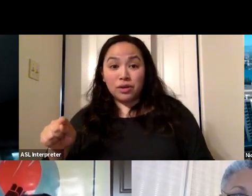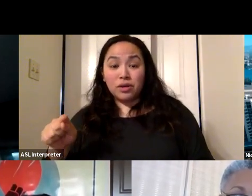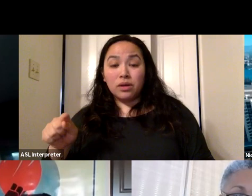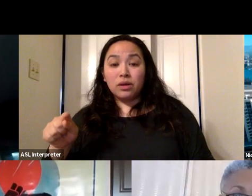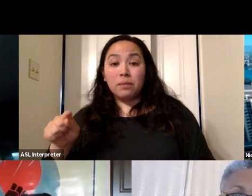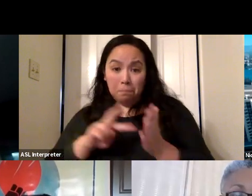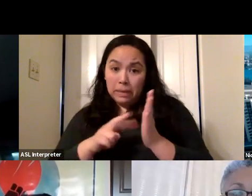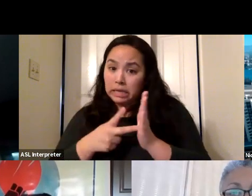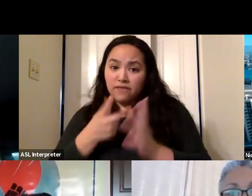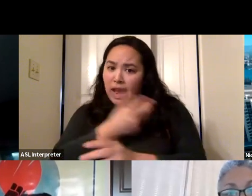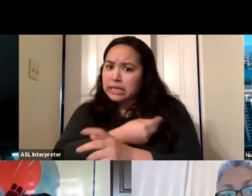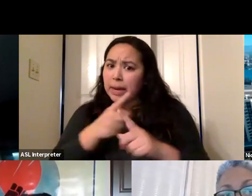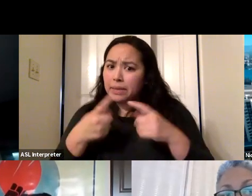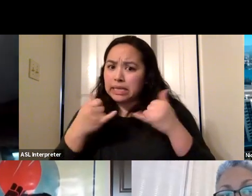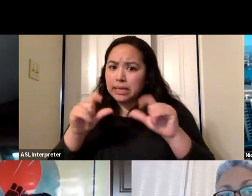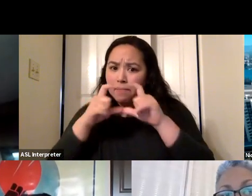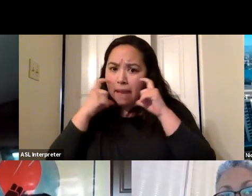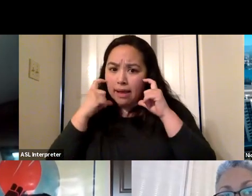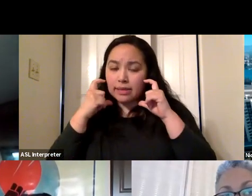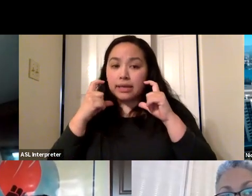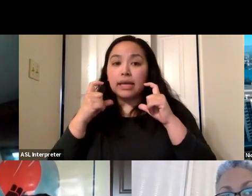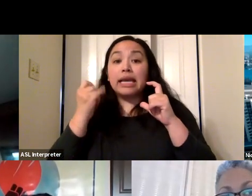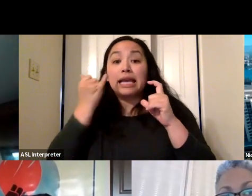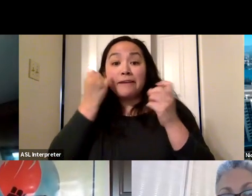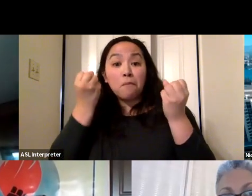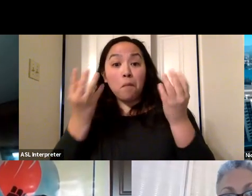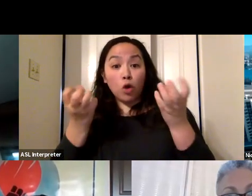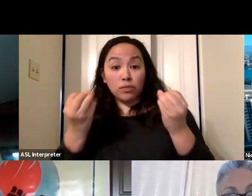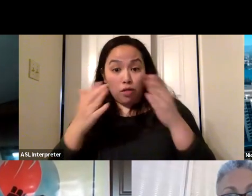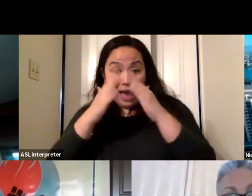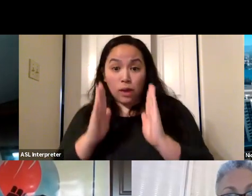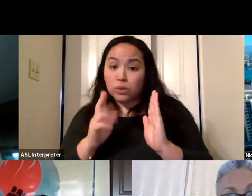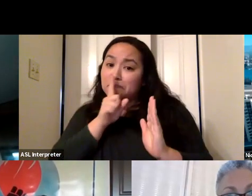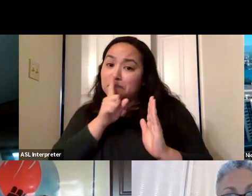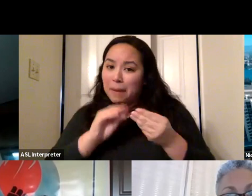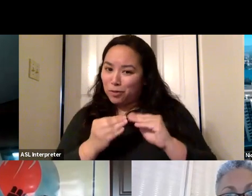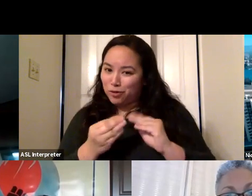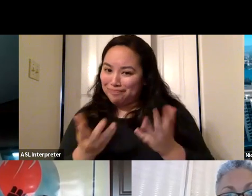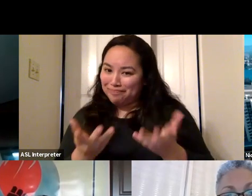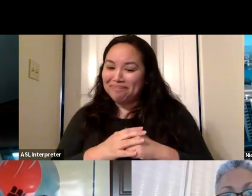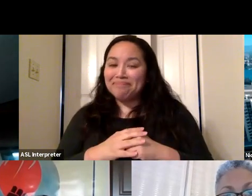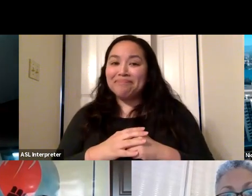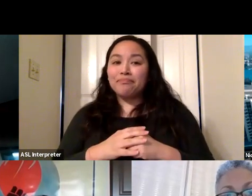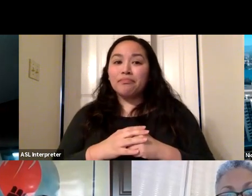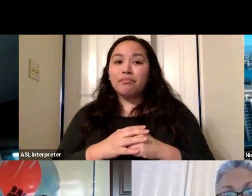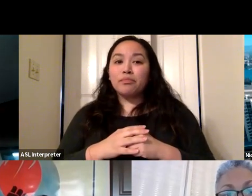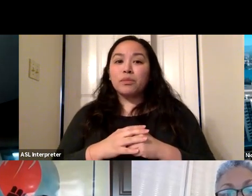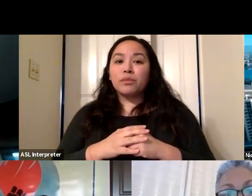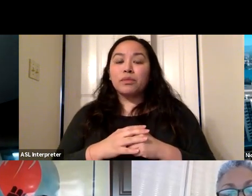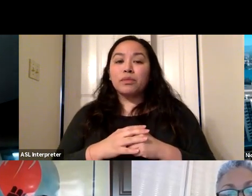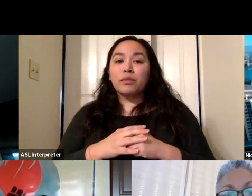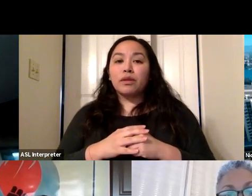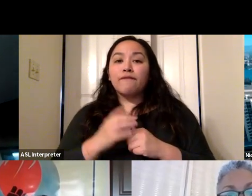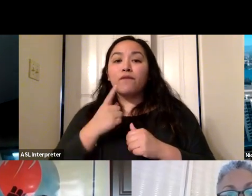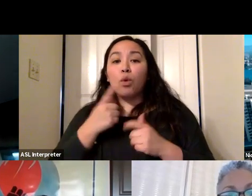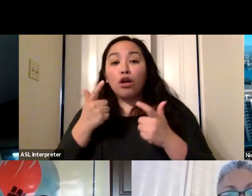keep masking up. Those are people from multiple households. don't specify a number. Often it's sort of large planned